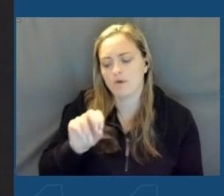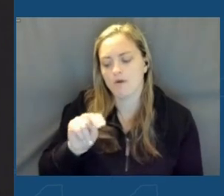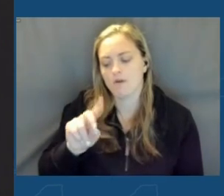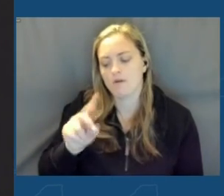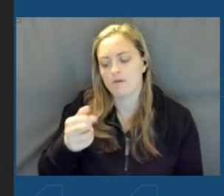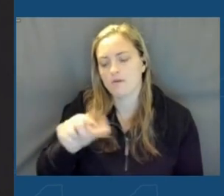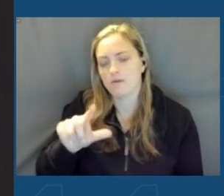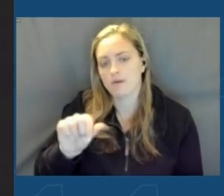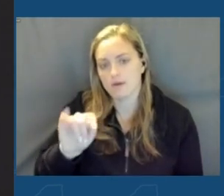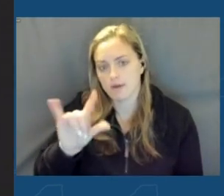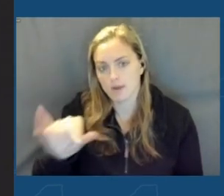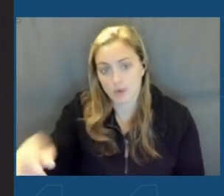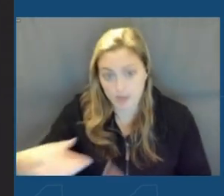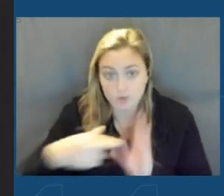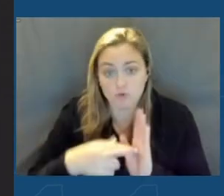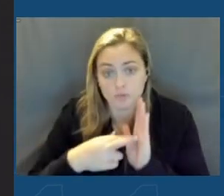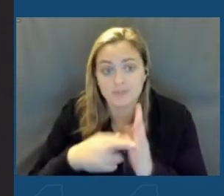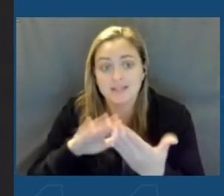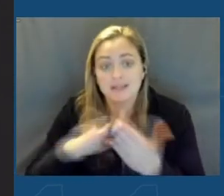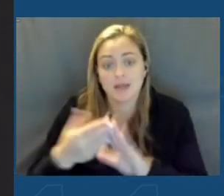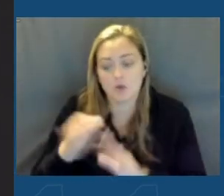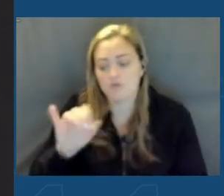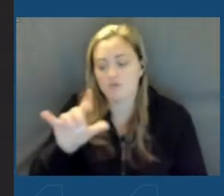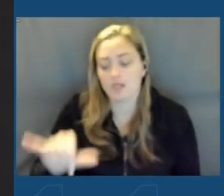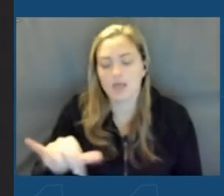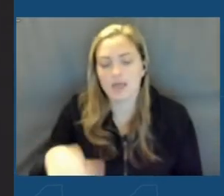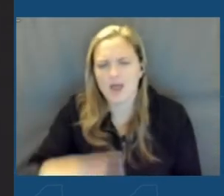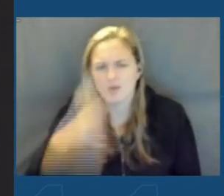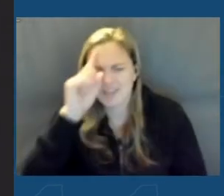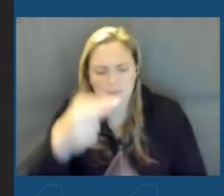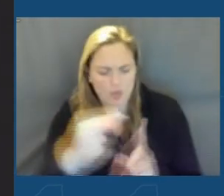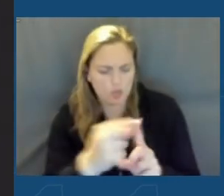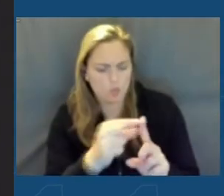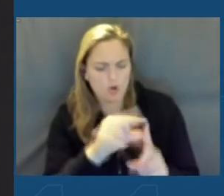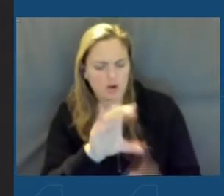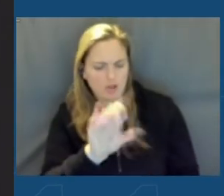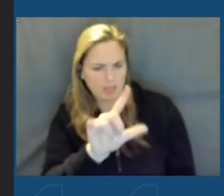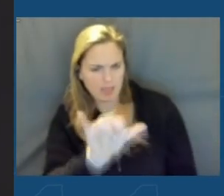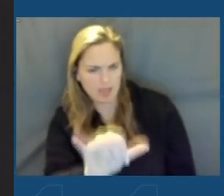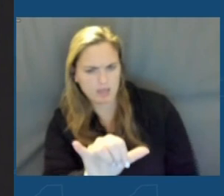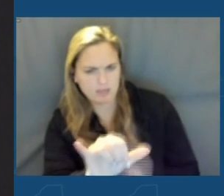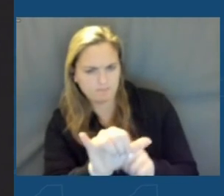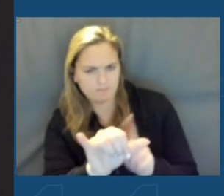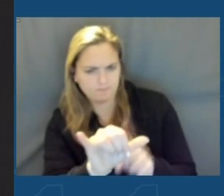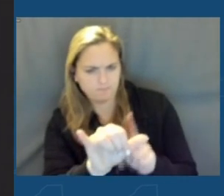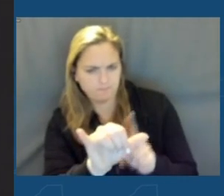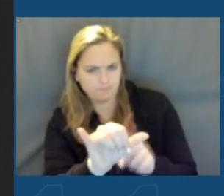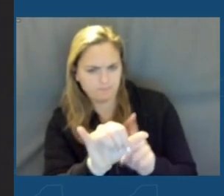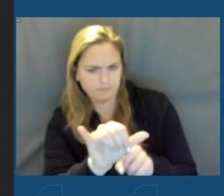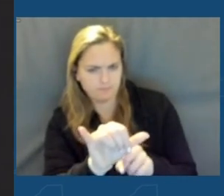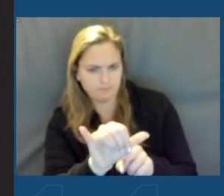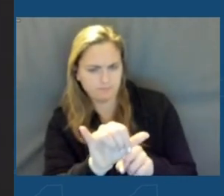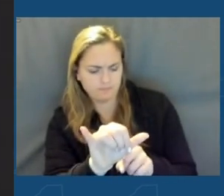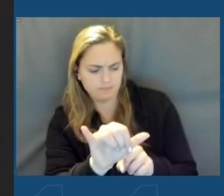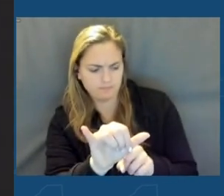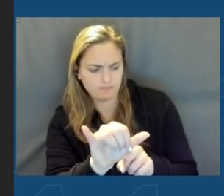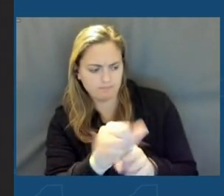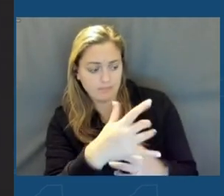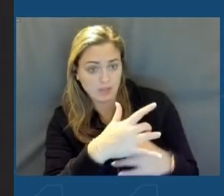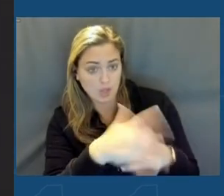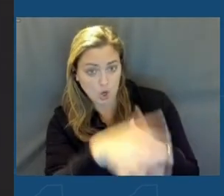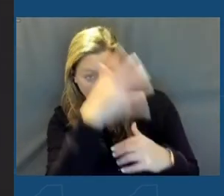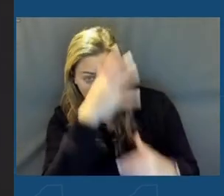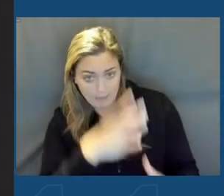He actually represents the town of Clay. And I was thinking about the word Clay. And I'm reminded that for early